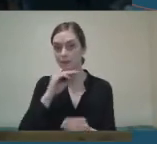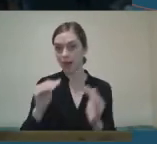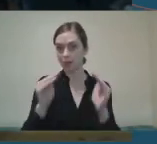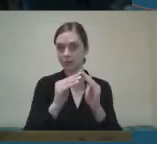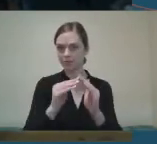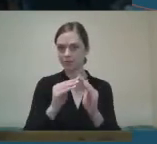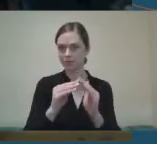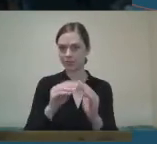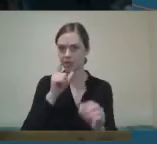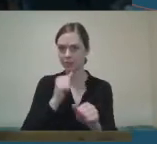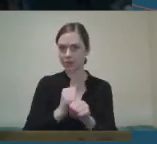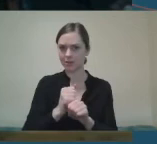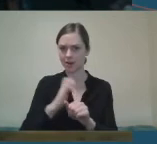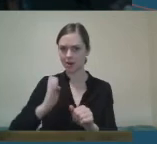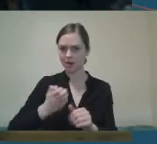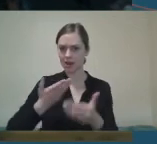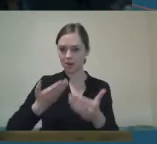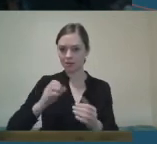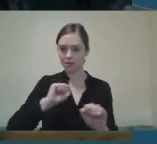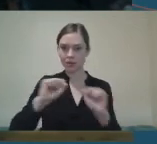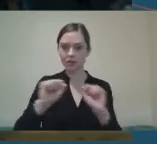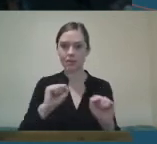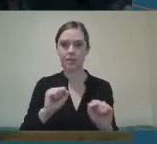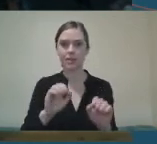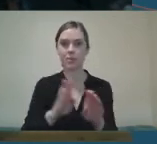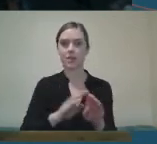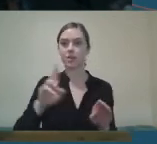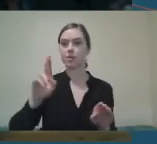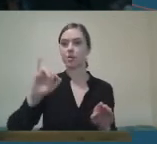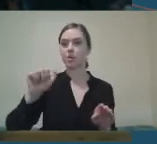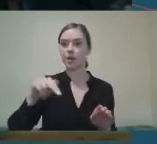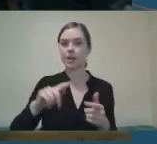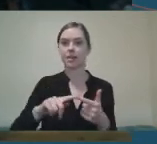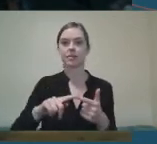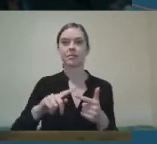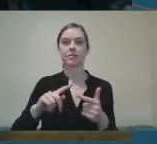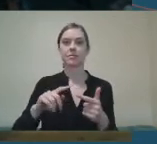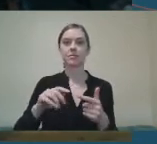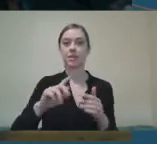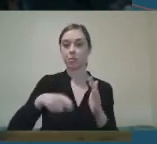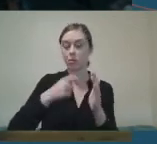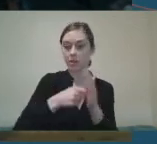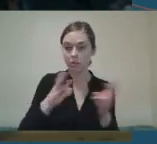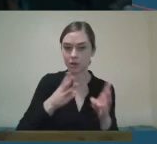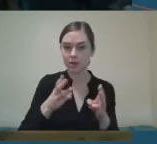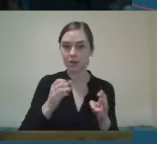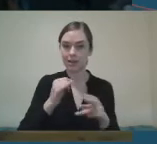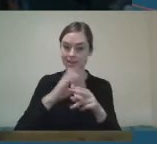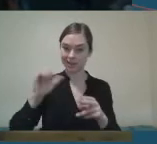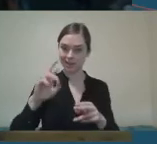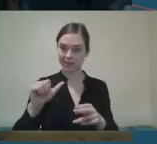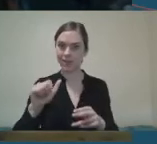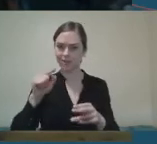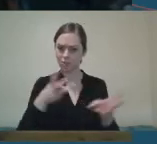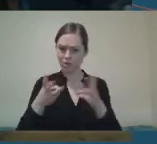those services with Rian and Carl, the project worker in Cara, really worked really hard